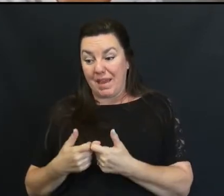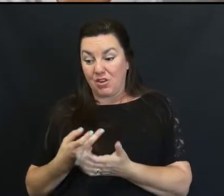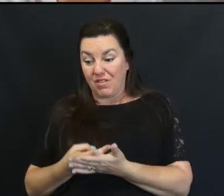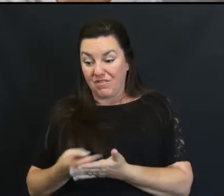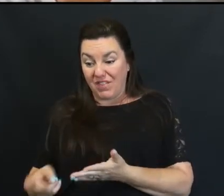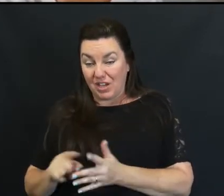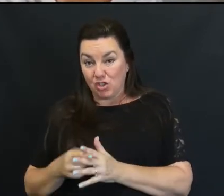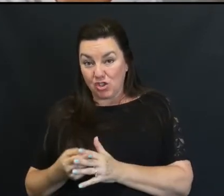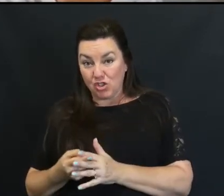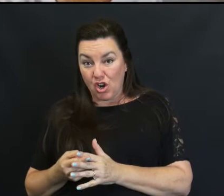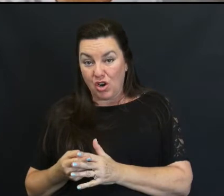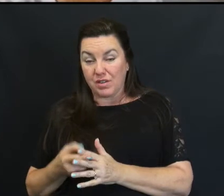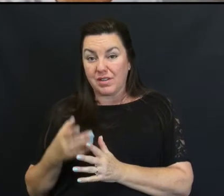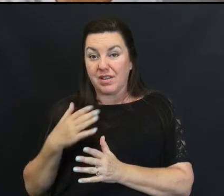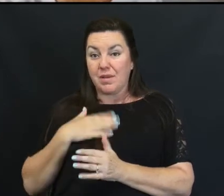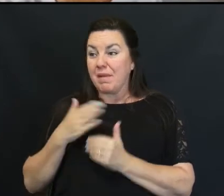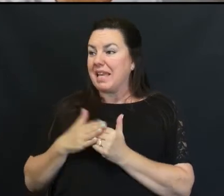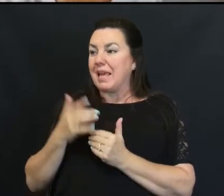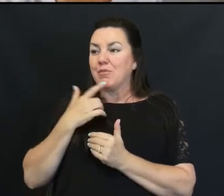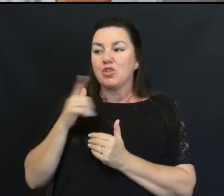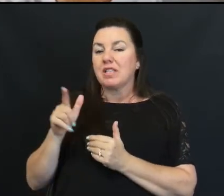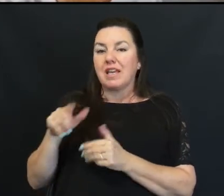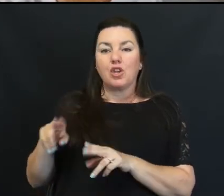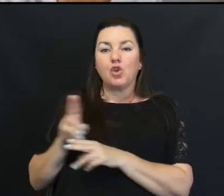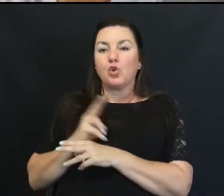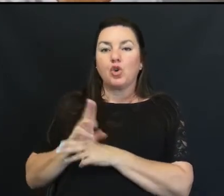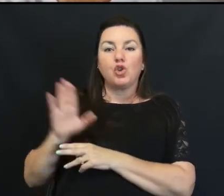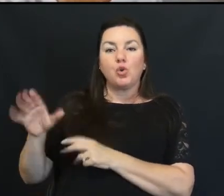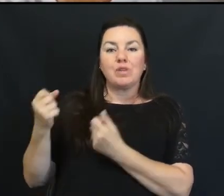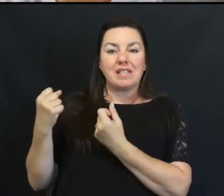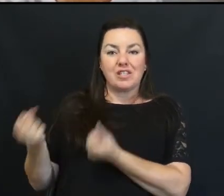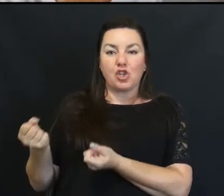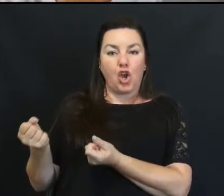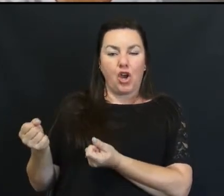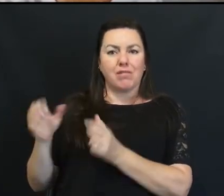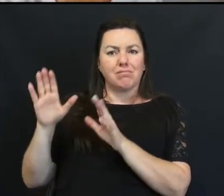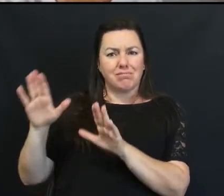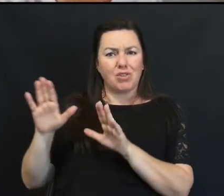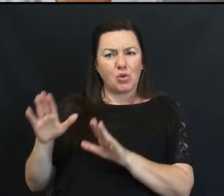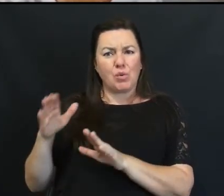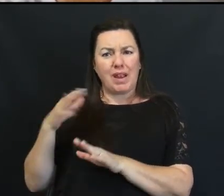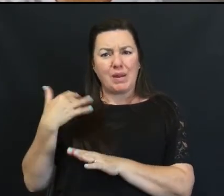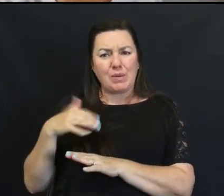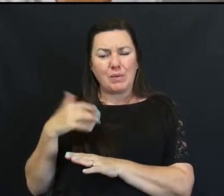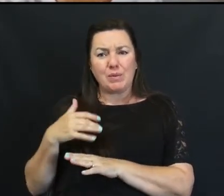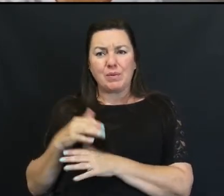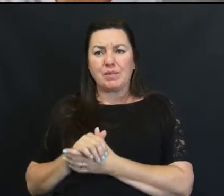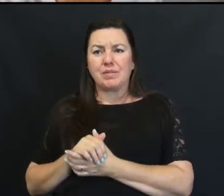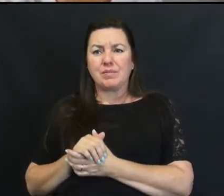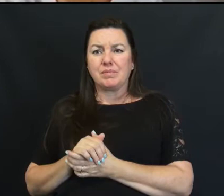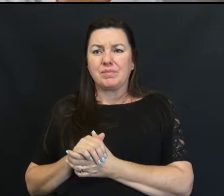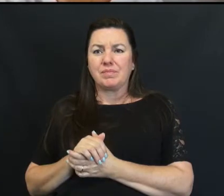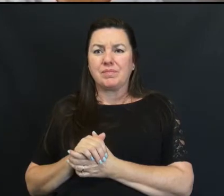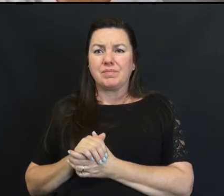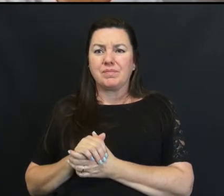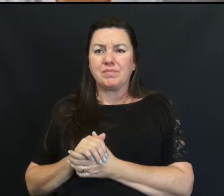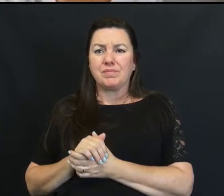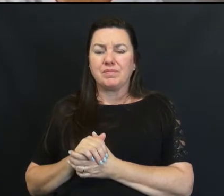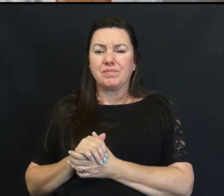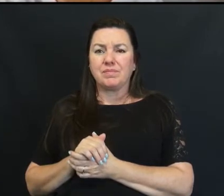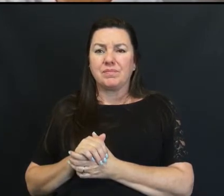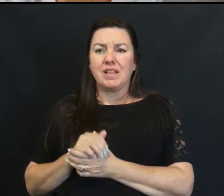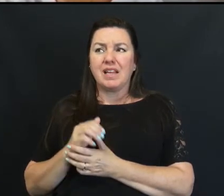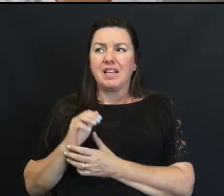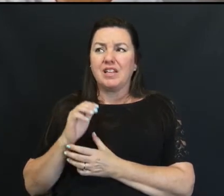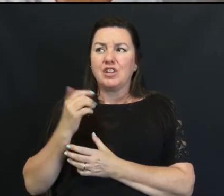Our neighbors Said just Take his car What great Neighbors We've got Our COVID Shots in February At our